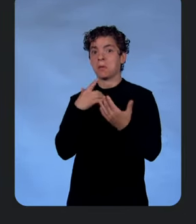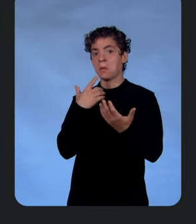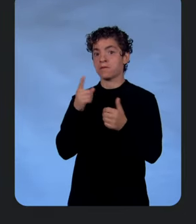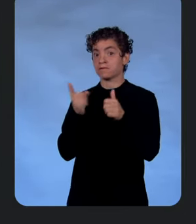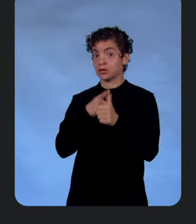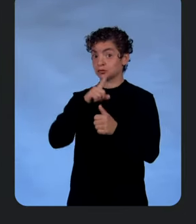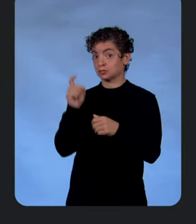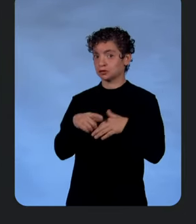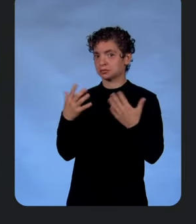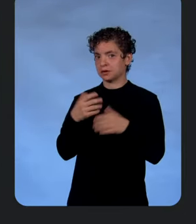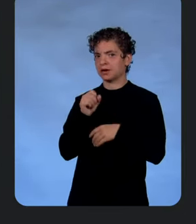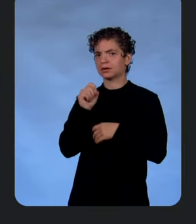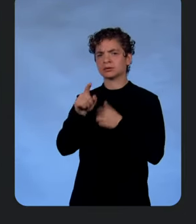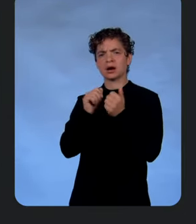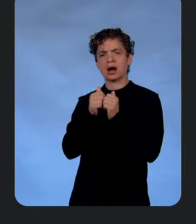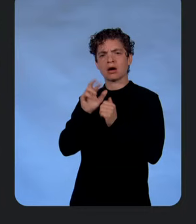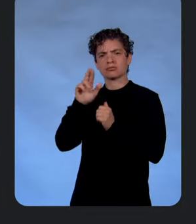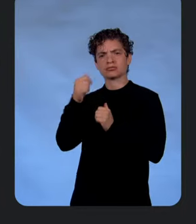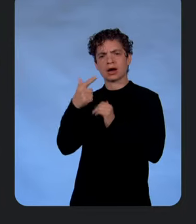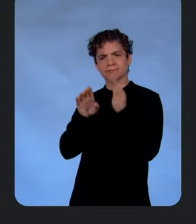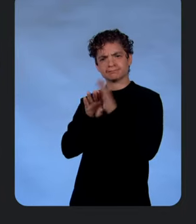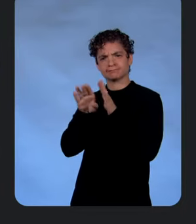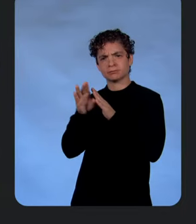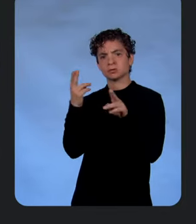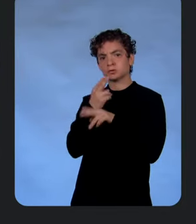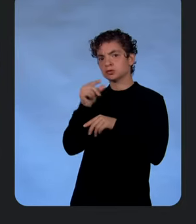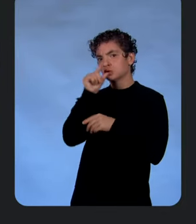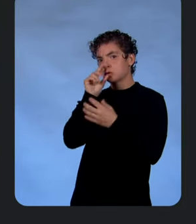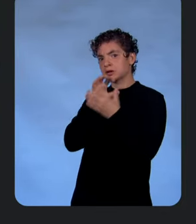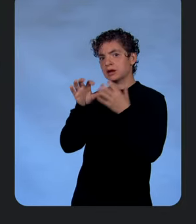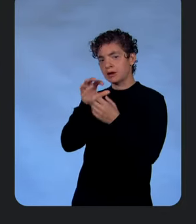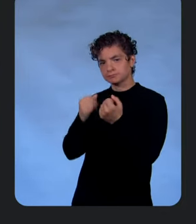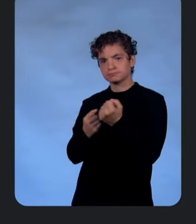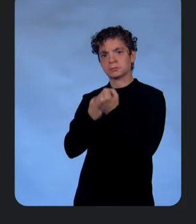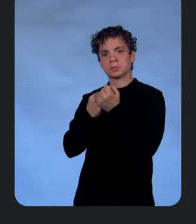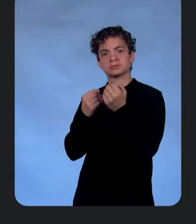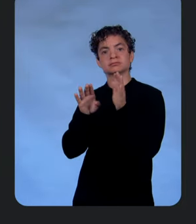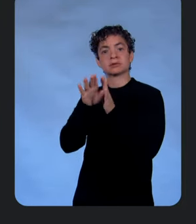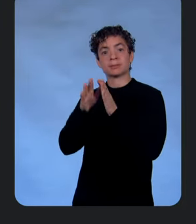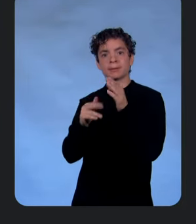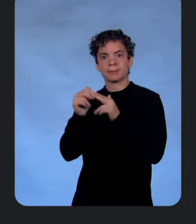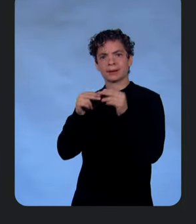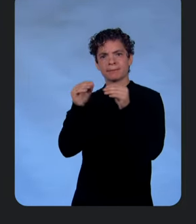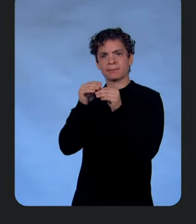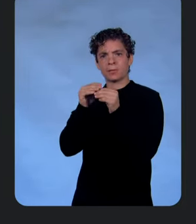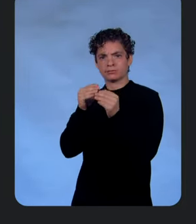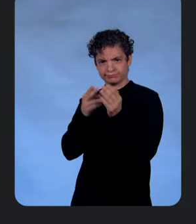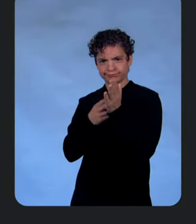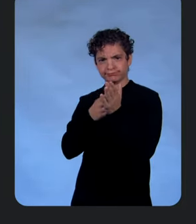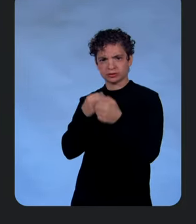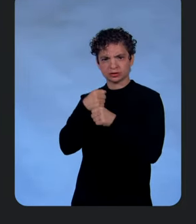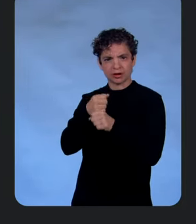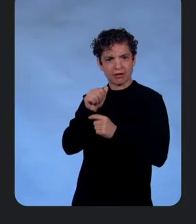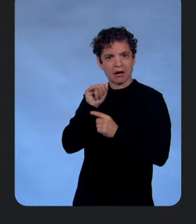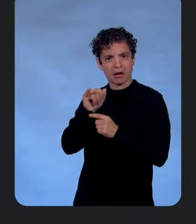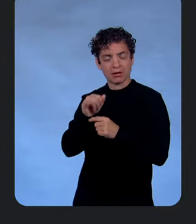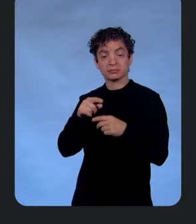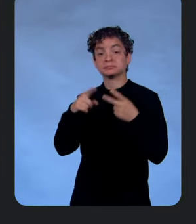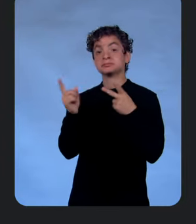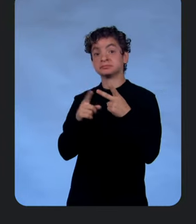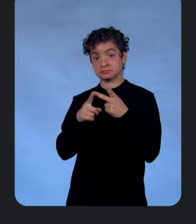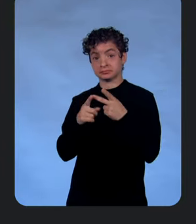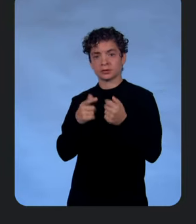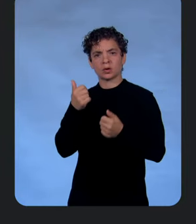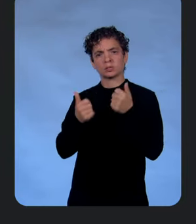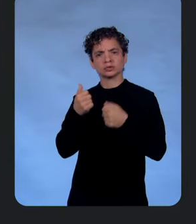to build a rag with Google Cloud to help our developers build better grounded generative AI. Question two, what